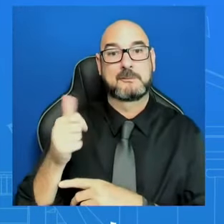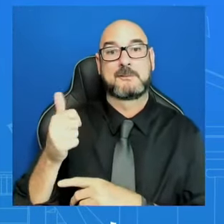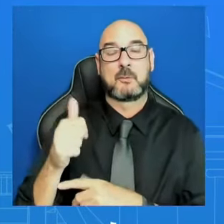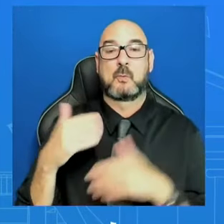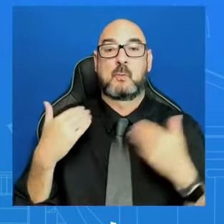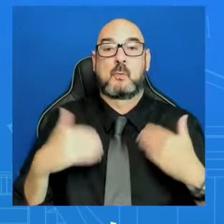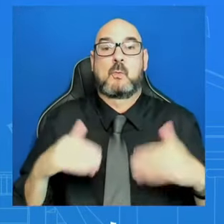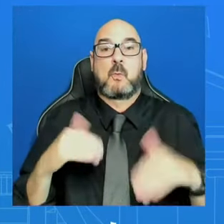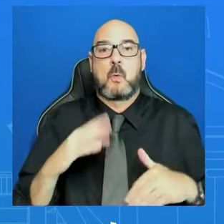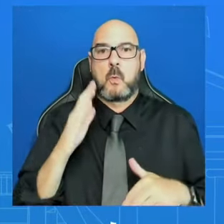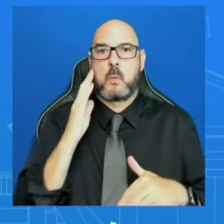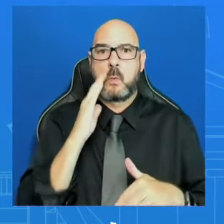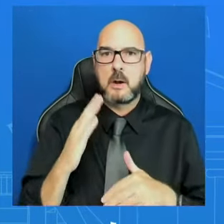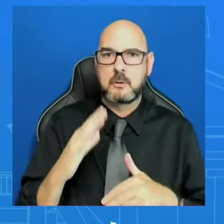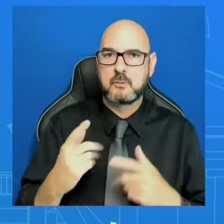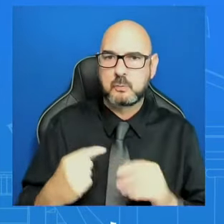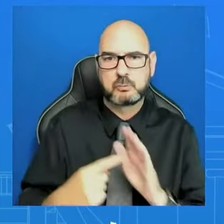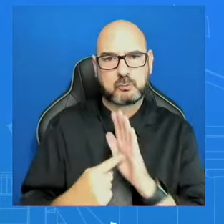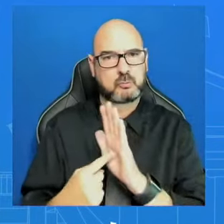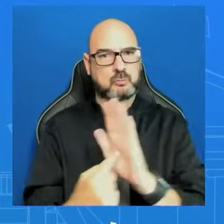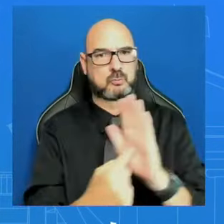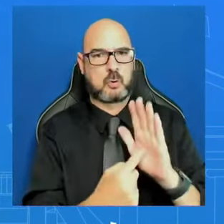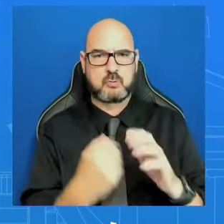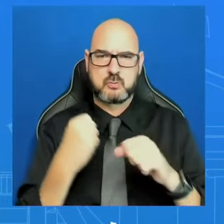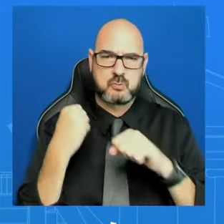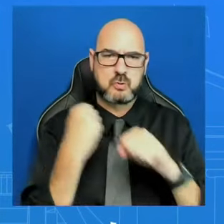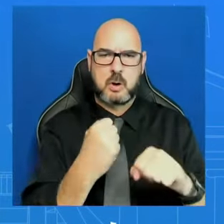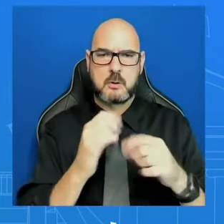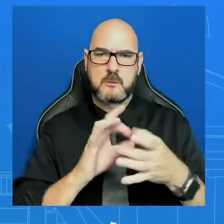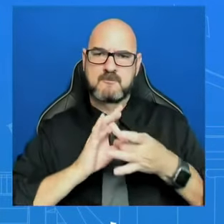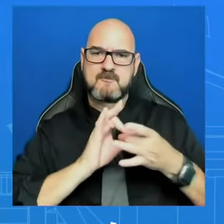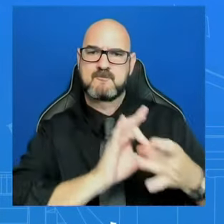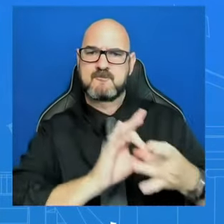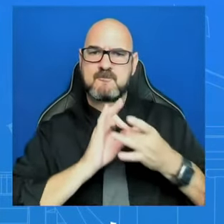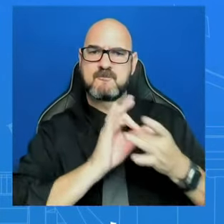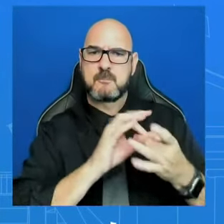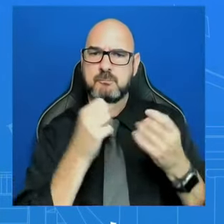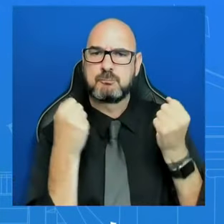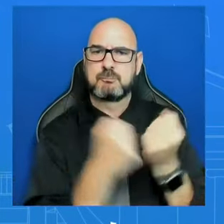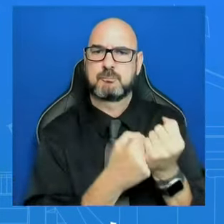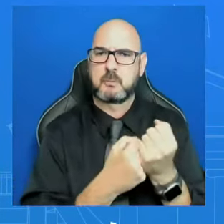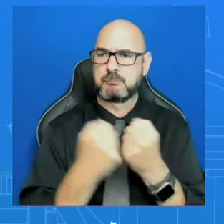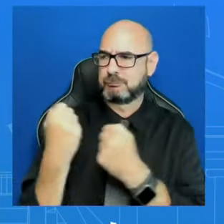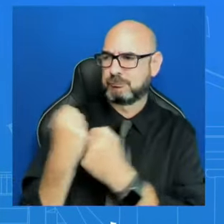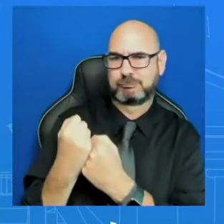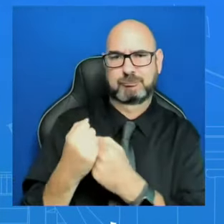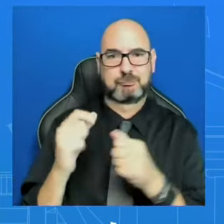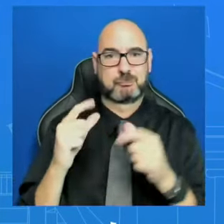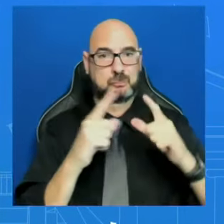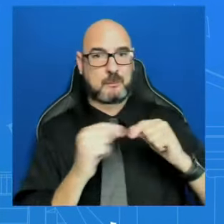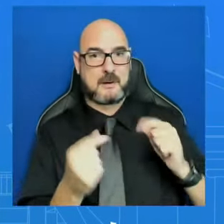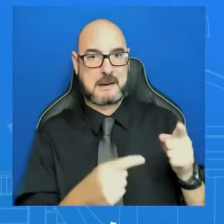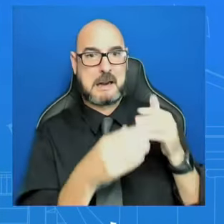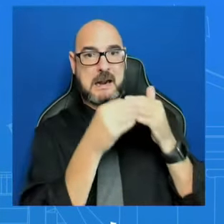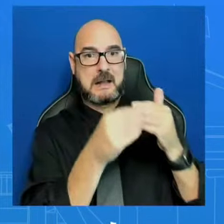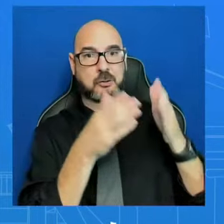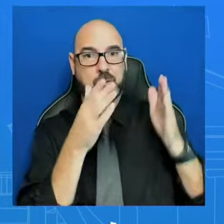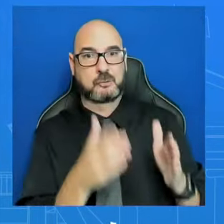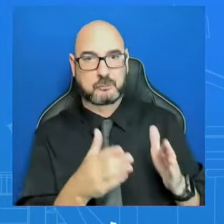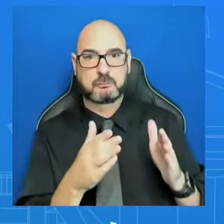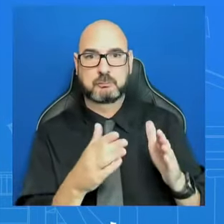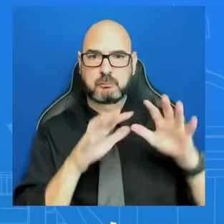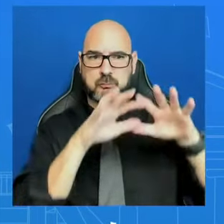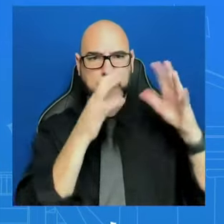unwavering U.S. commitment to Japan and Japan's increasing global leadership role. On Thursday, April